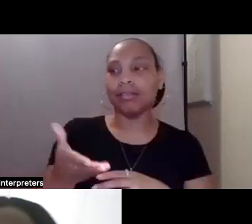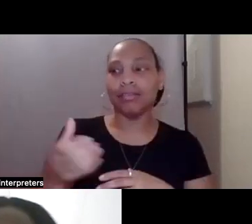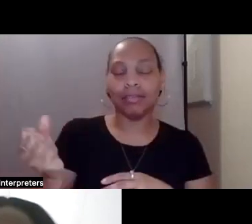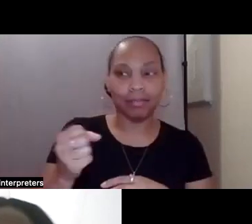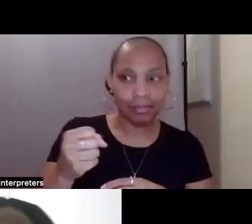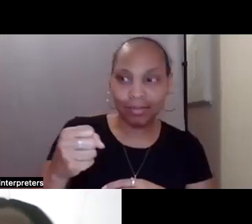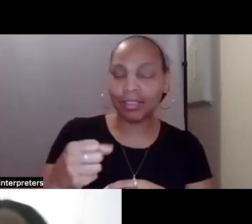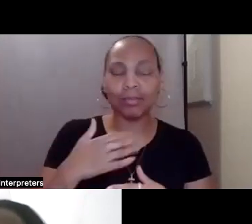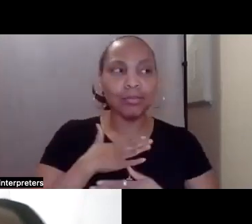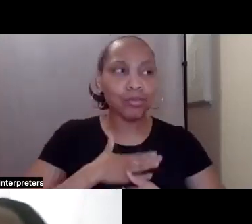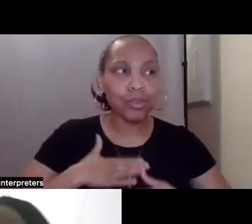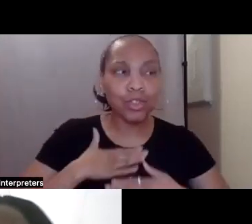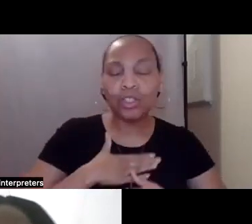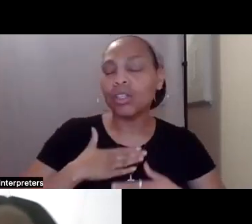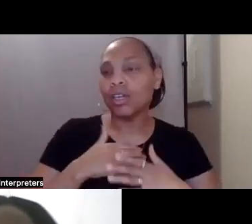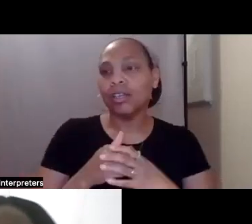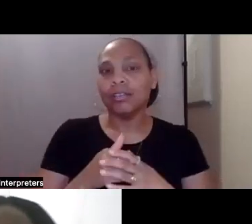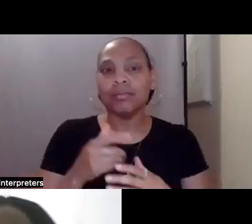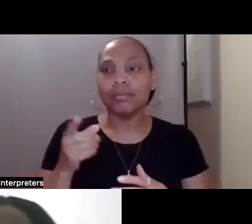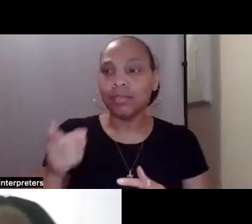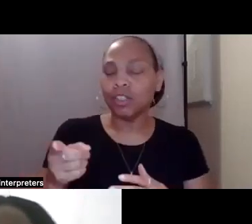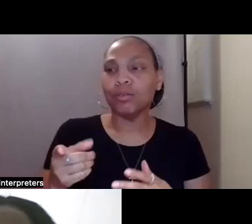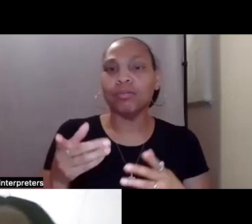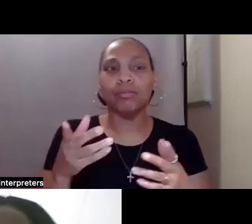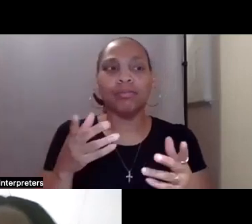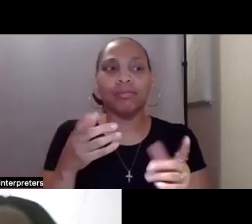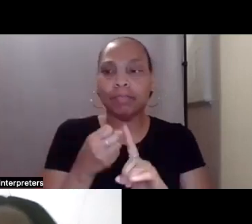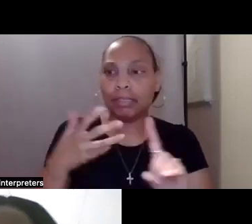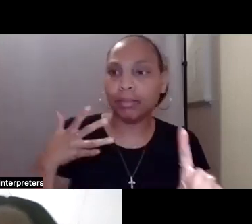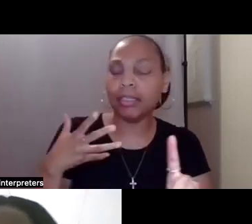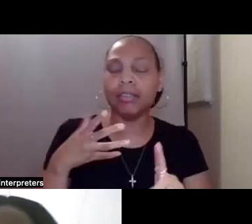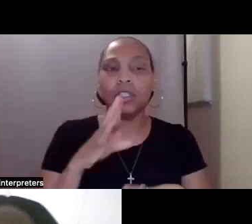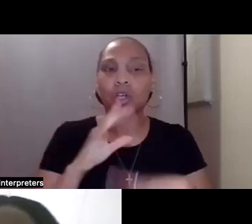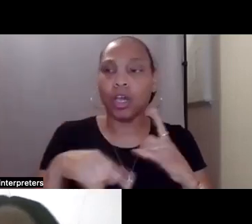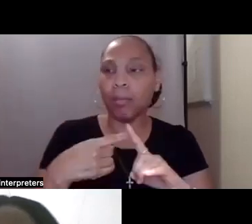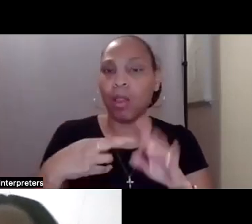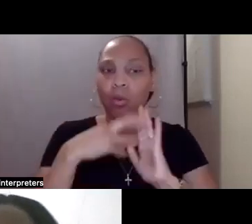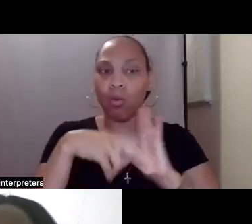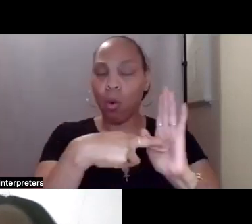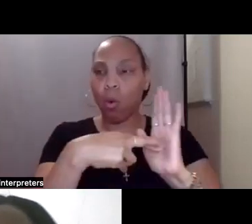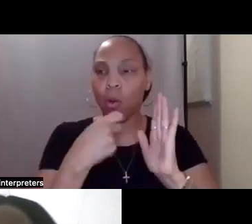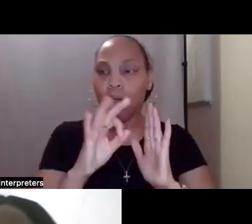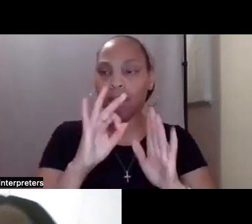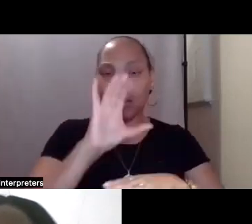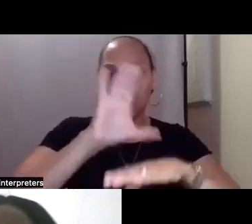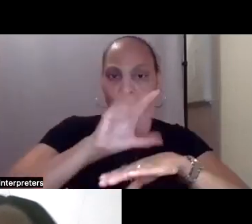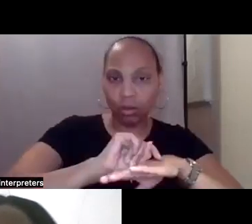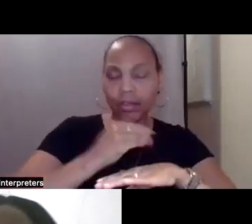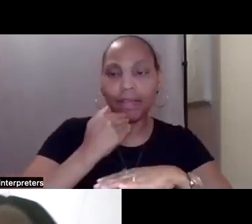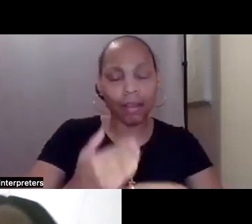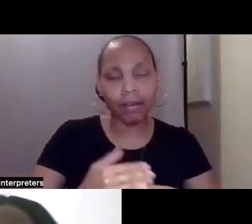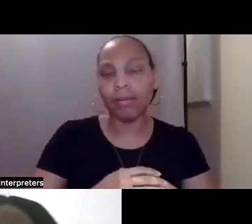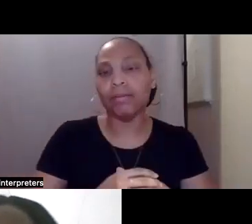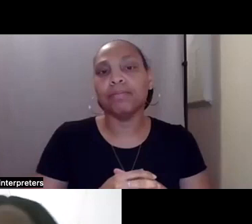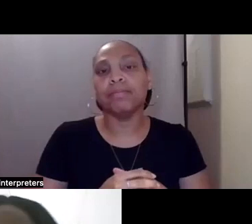appreciate your, um, stepping through what the role of the consultant is. Um, and I know that at the